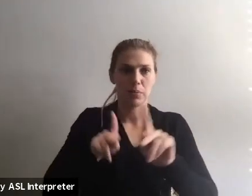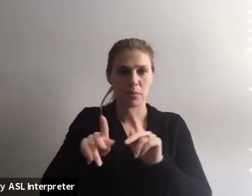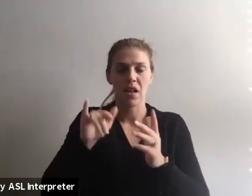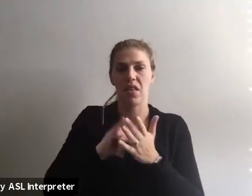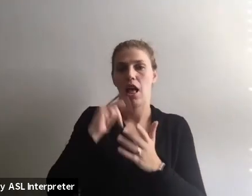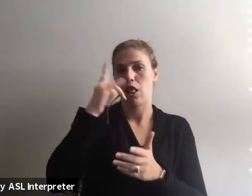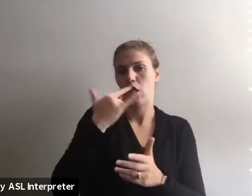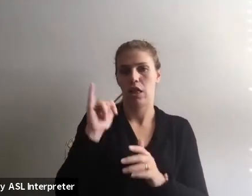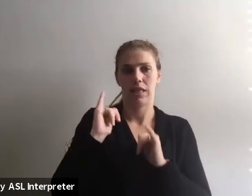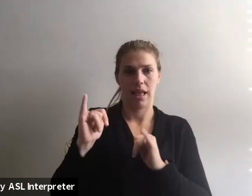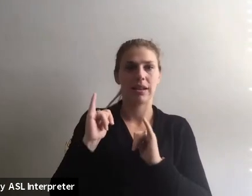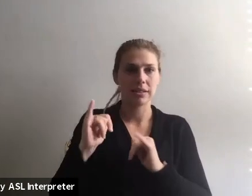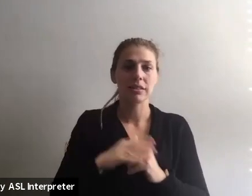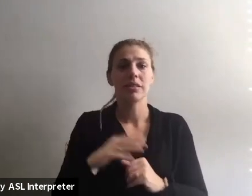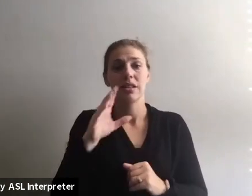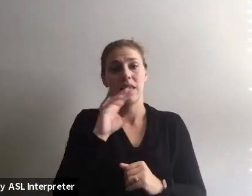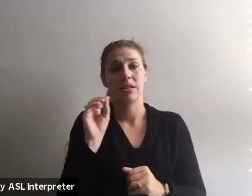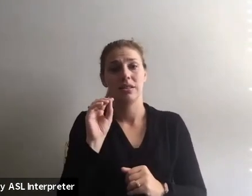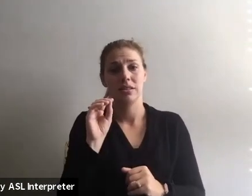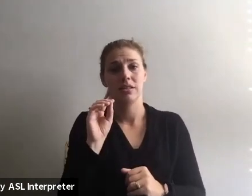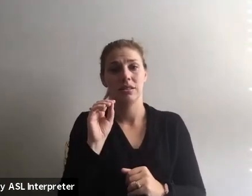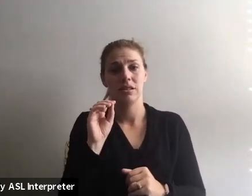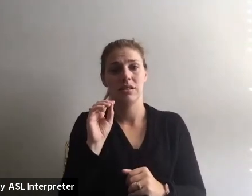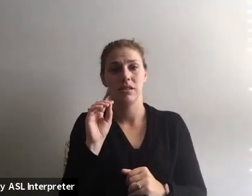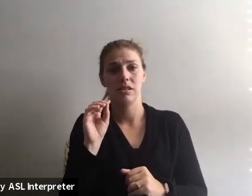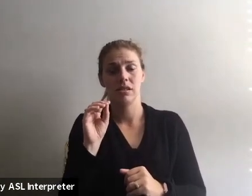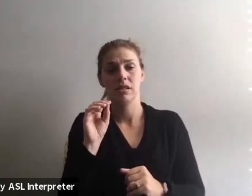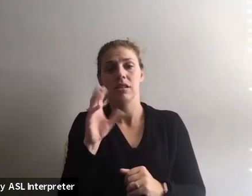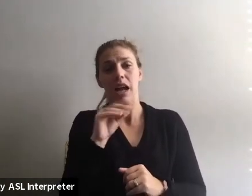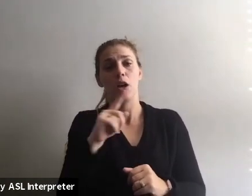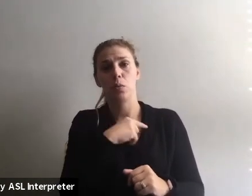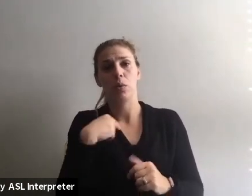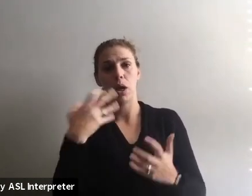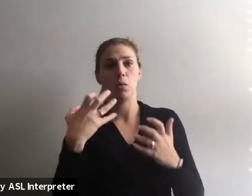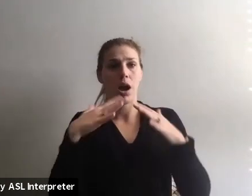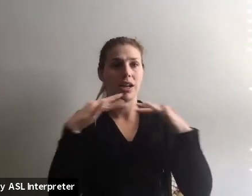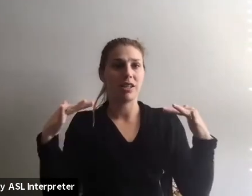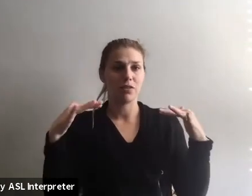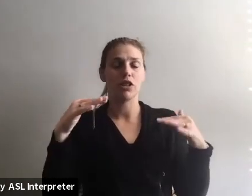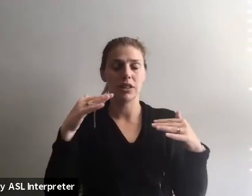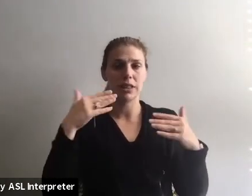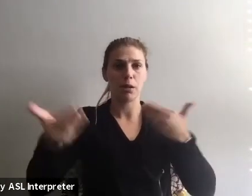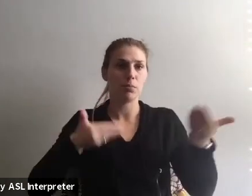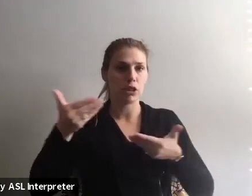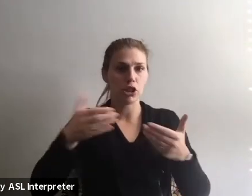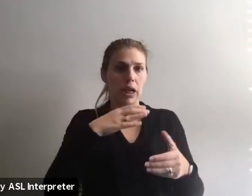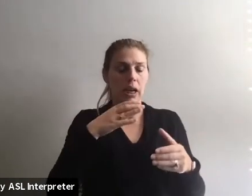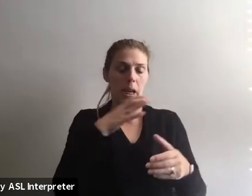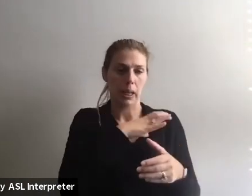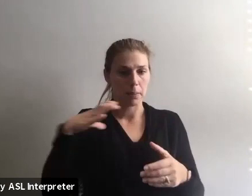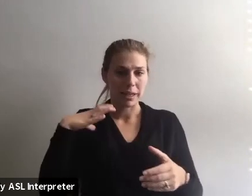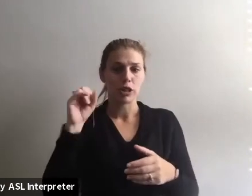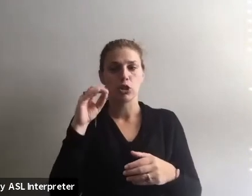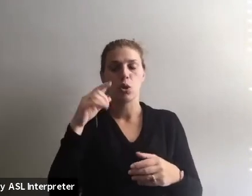looked like me. Um, and a very, we, we assembled a very diverse admissions committee. So the people who actually looked through the applications